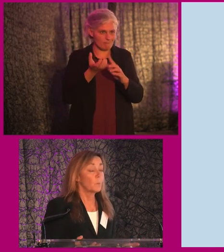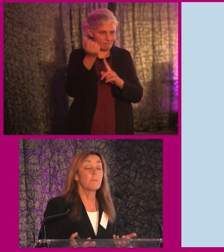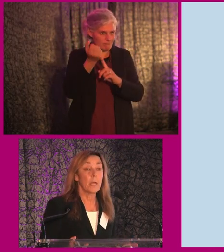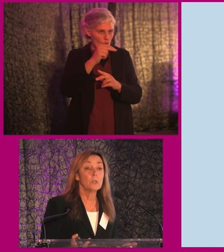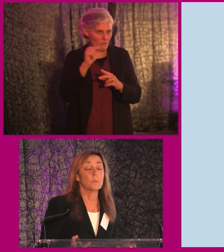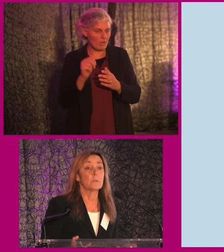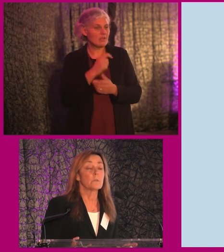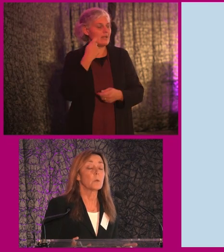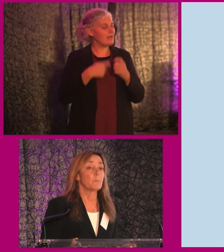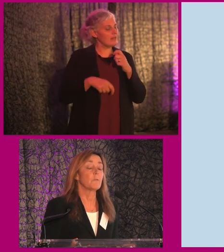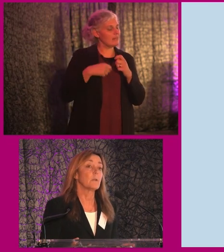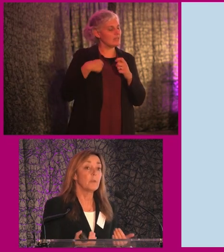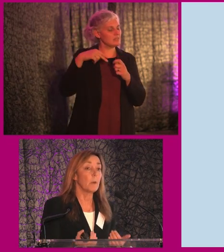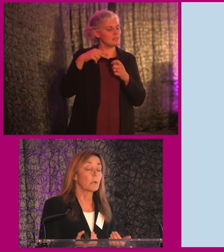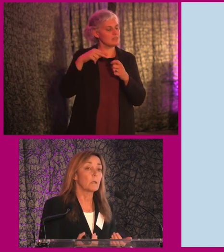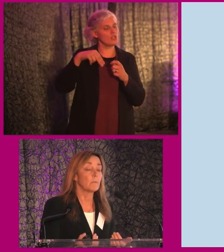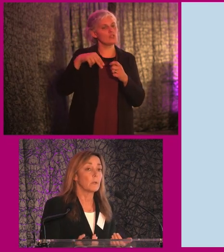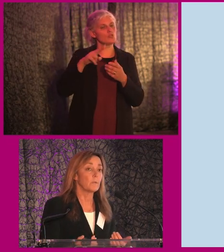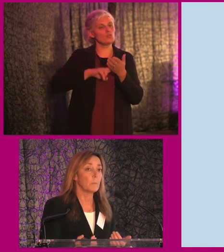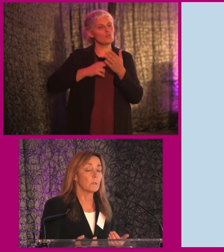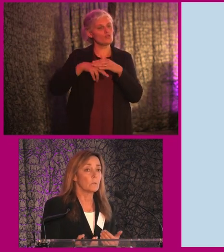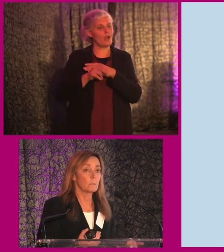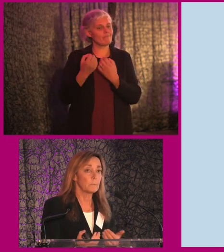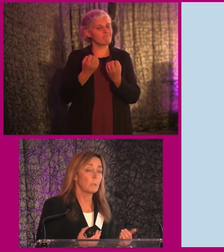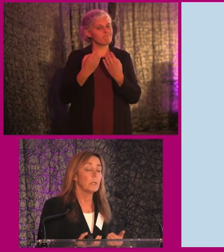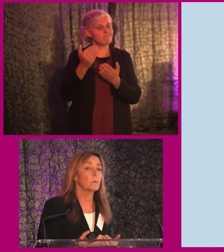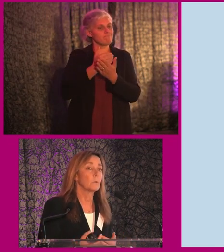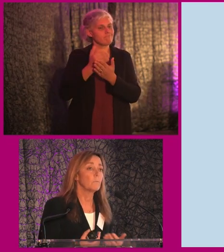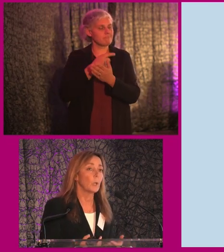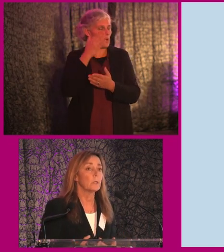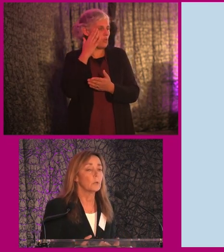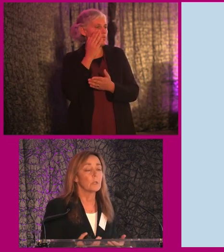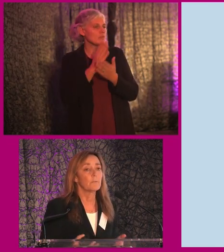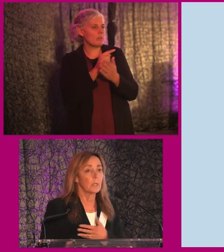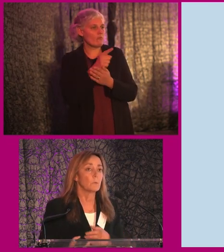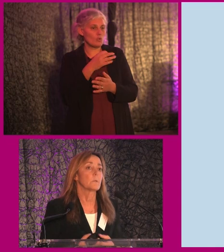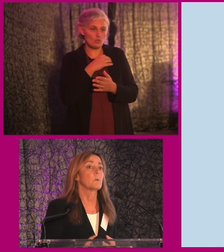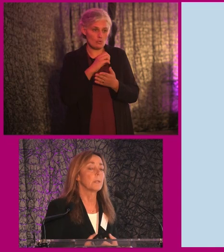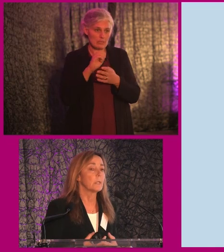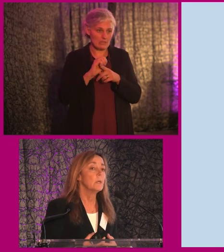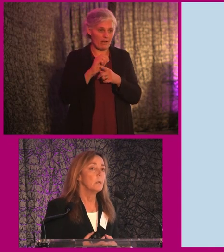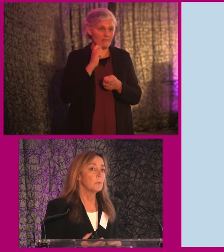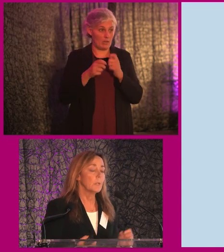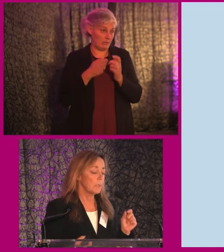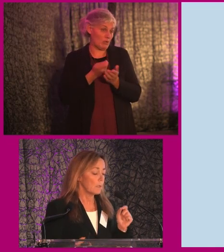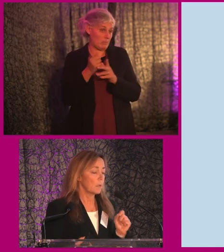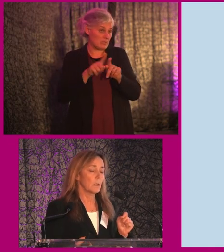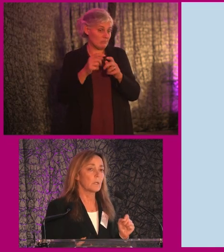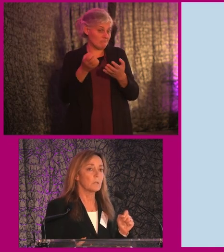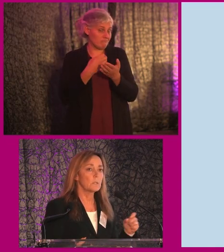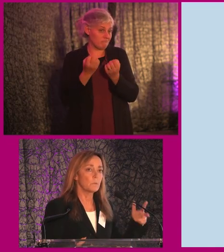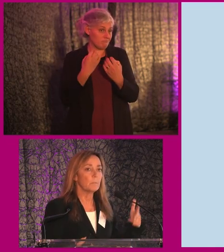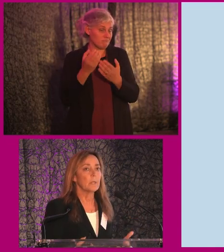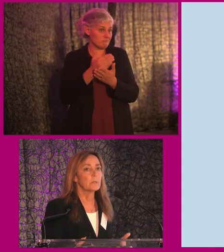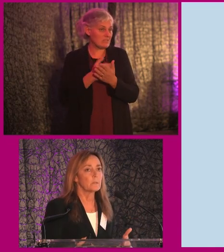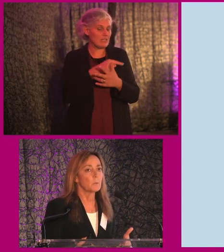And then we have the end users who can provide feedback. And if that feedback is not timely or well and good enough, they can also complain. But really, I think